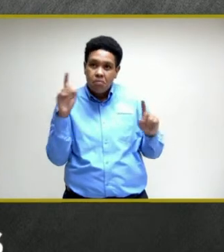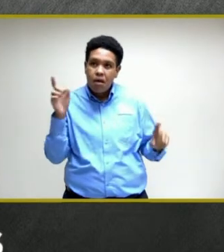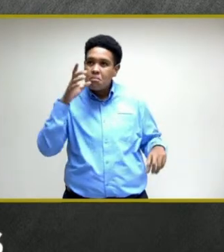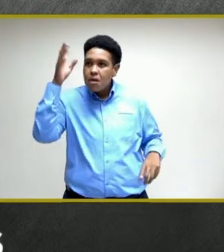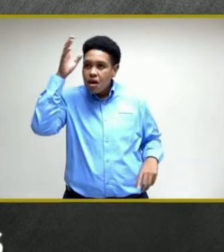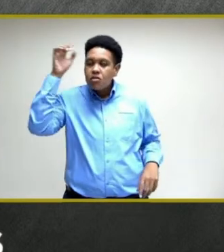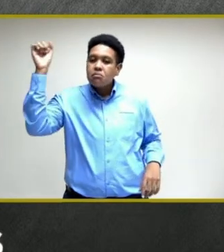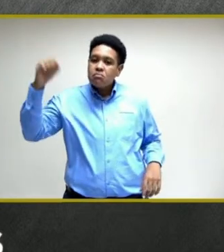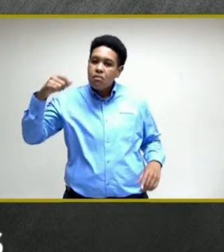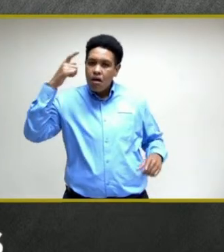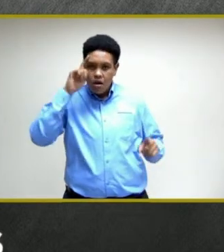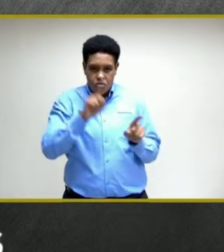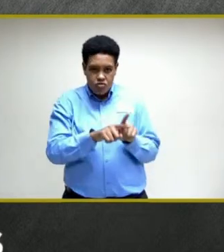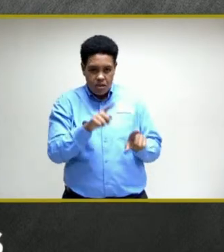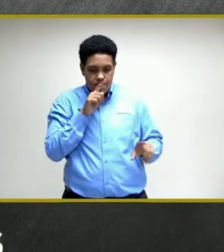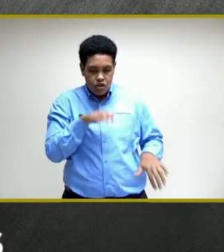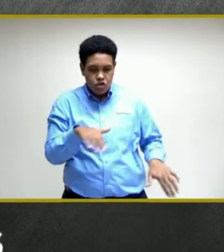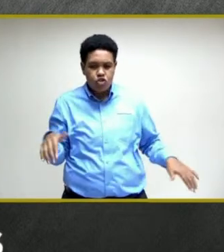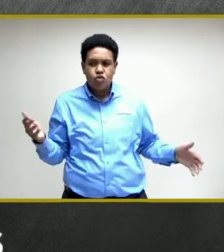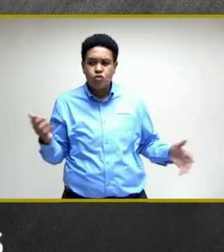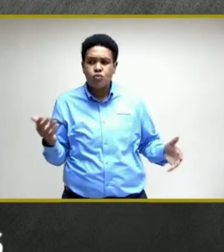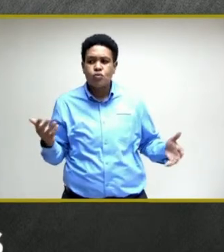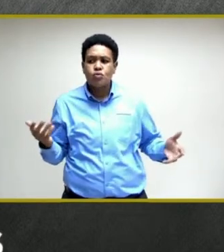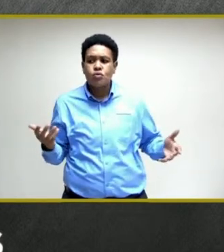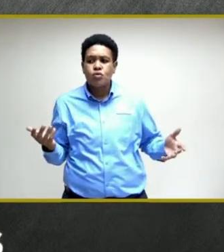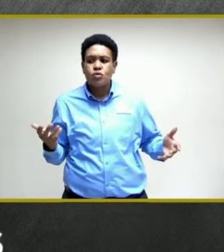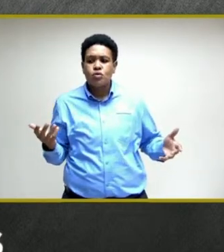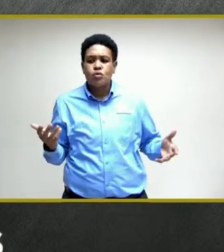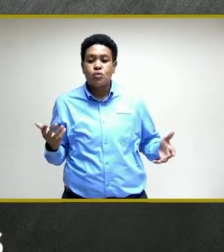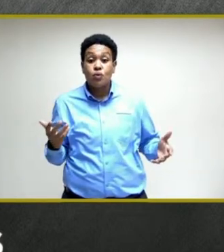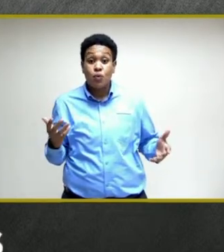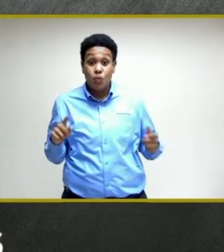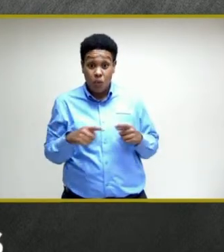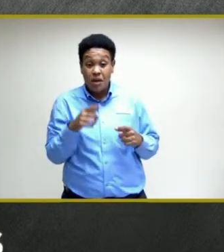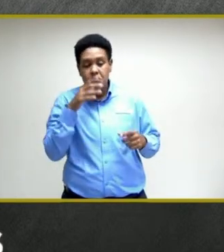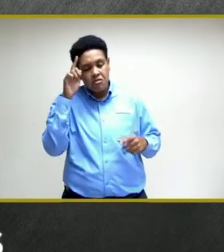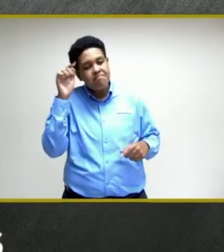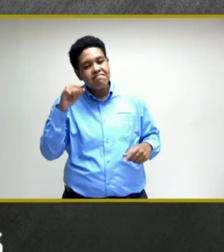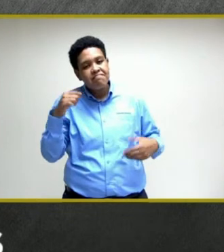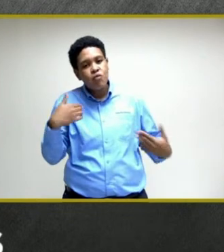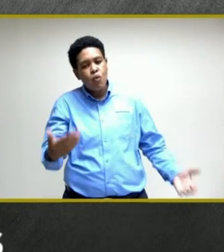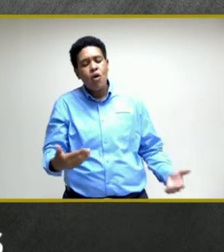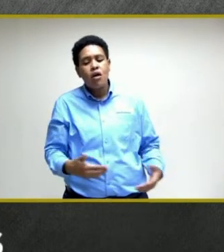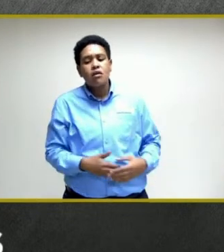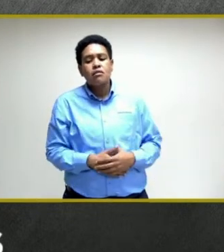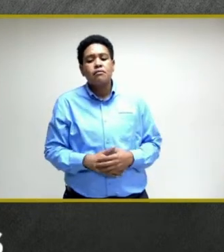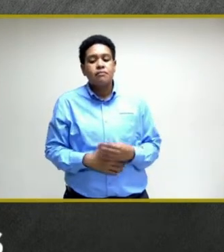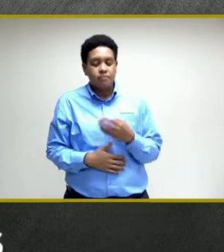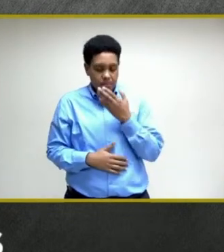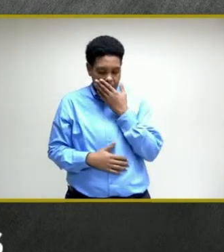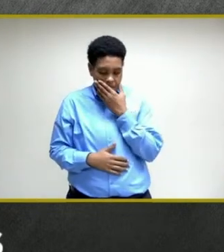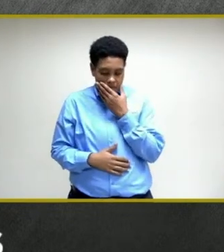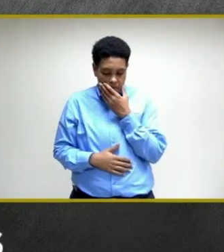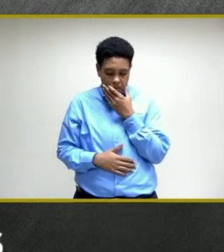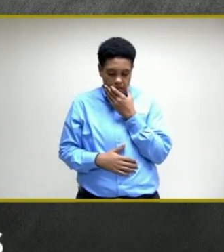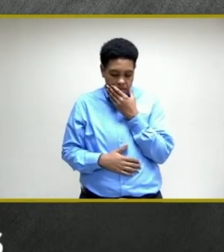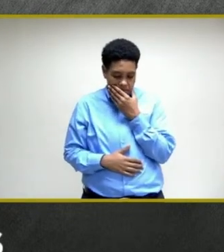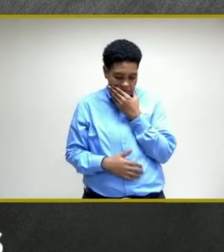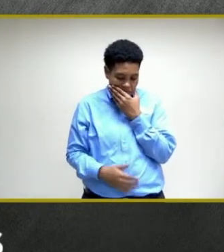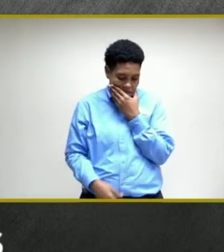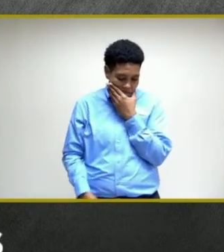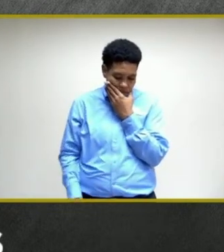consent for that once that becomes available. but my question is what if